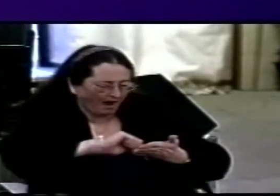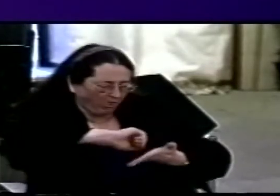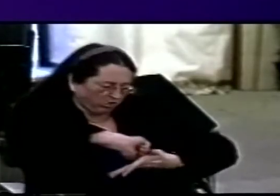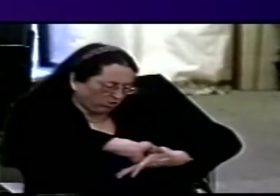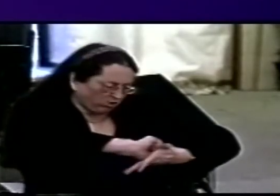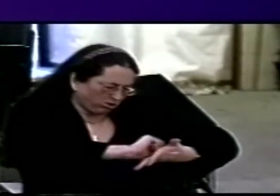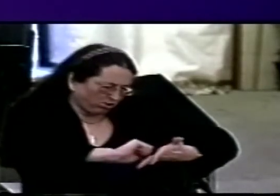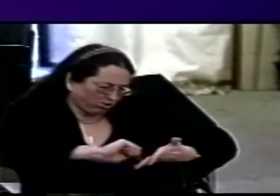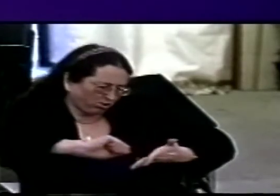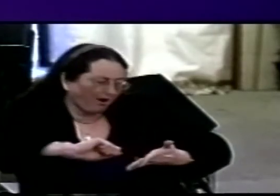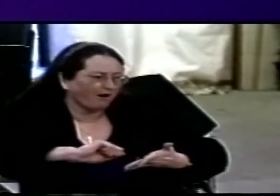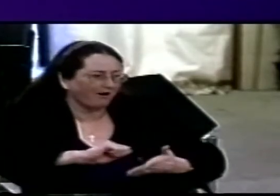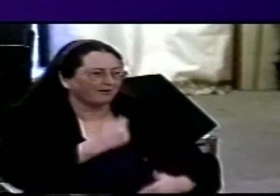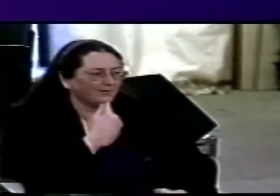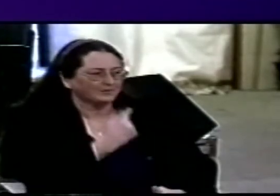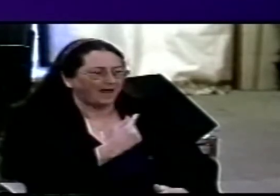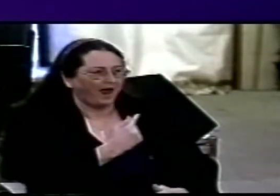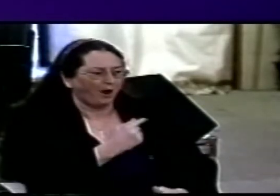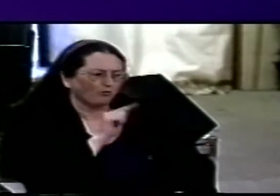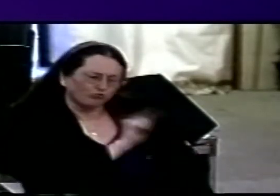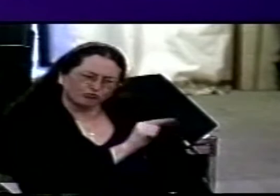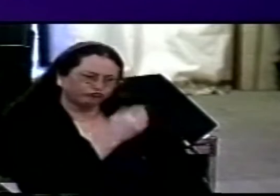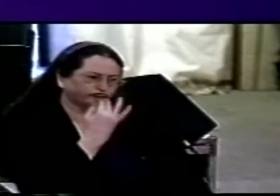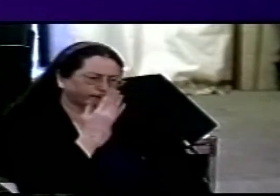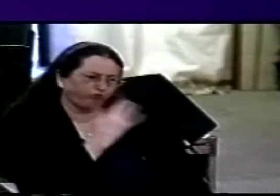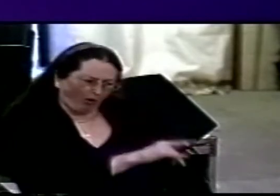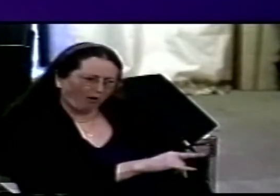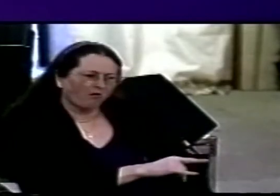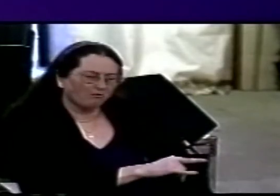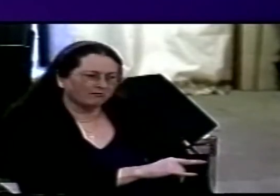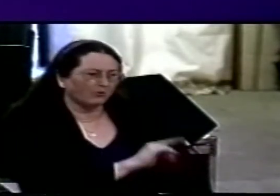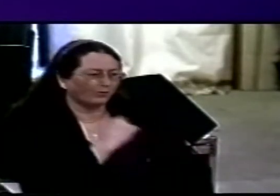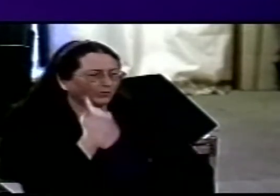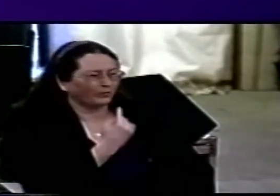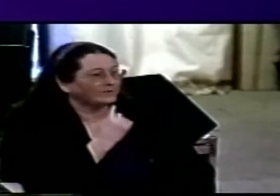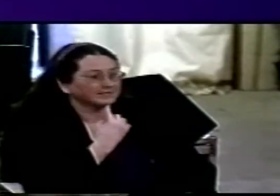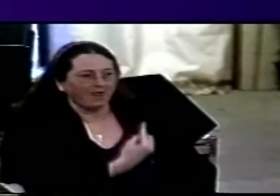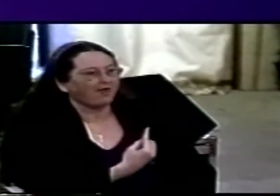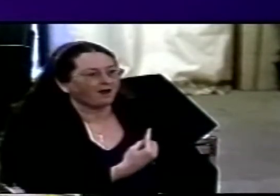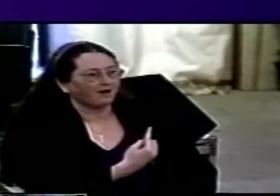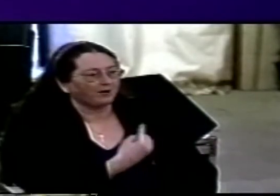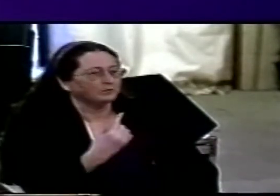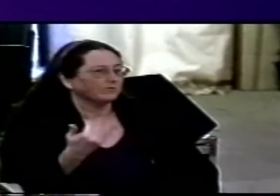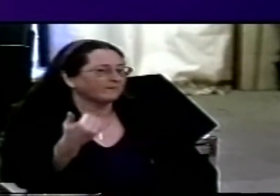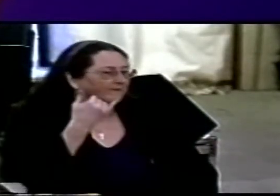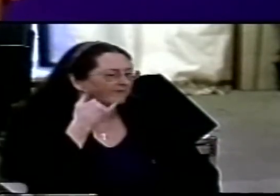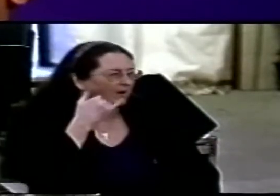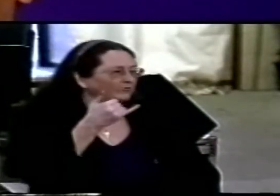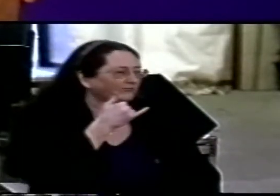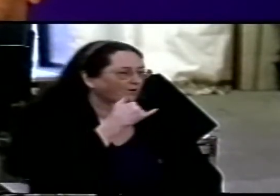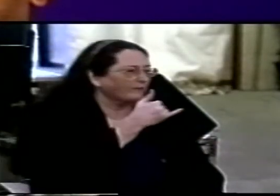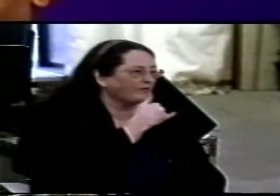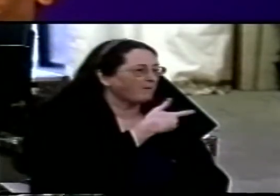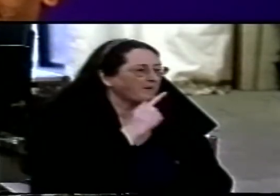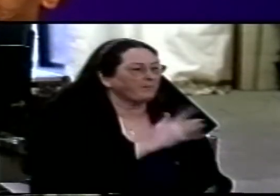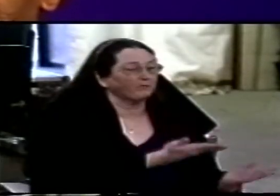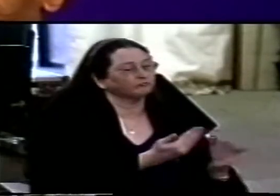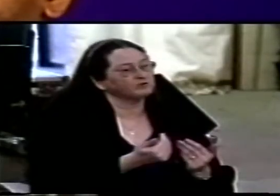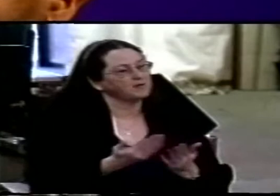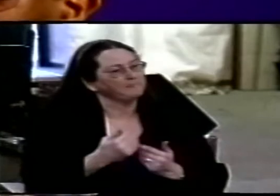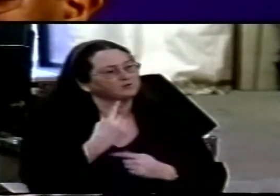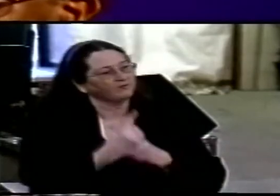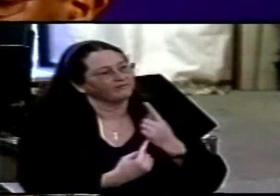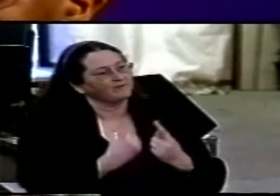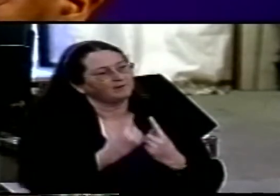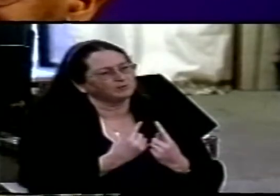which comes to my office next week who's gonna telephone my colleagues on the reception or the information